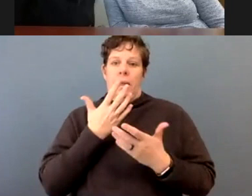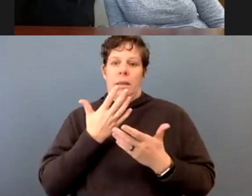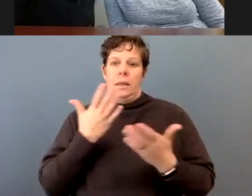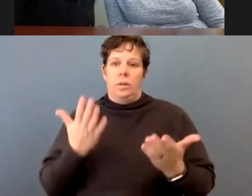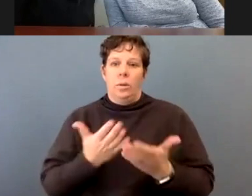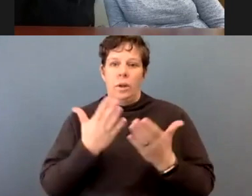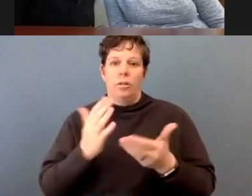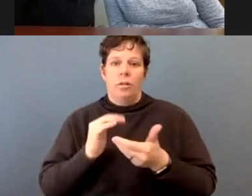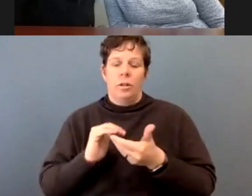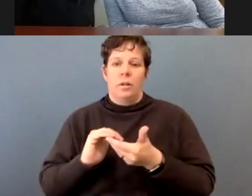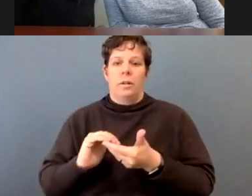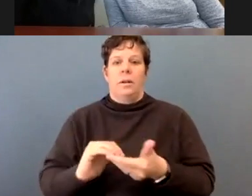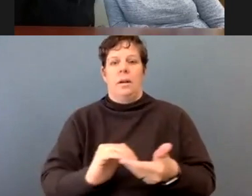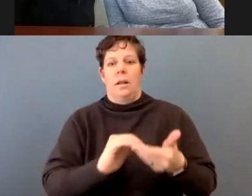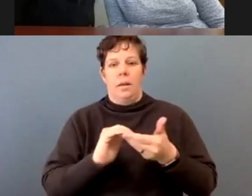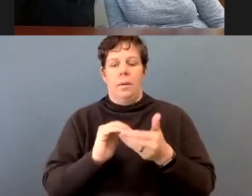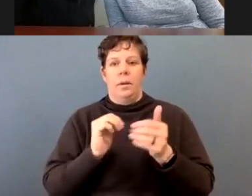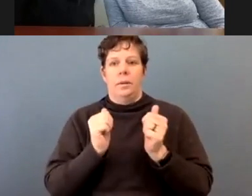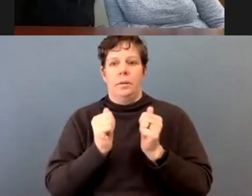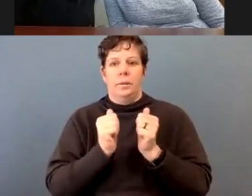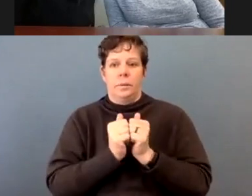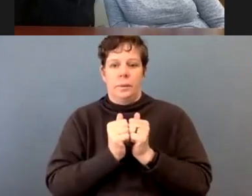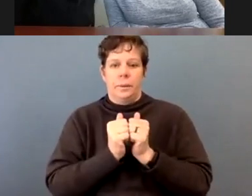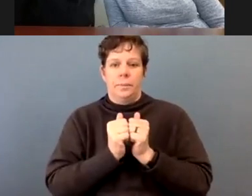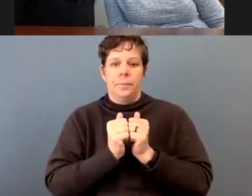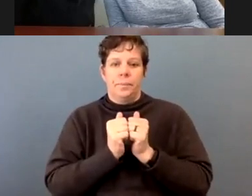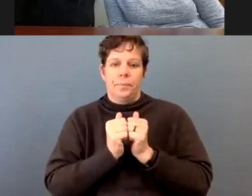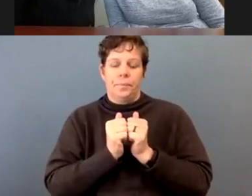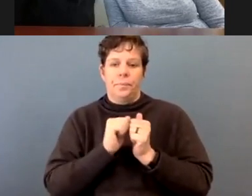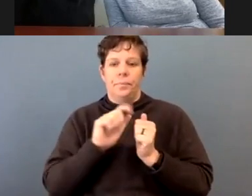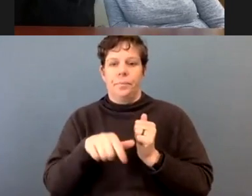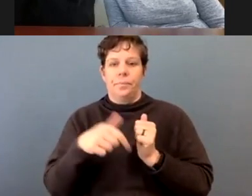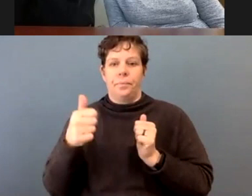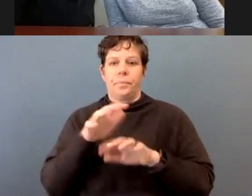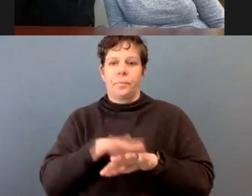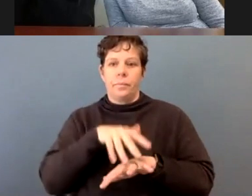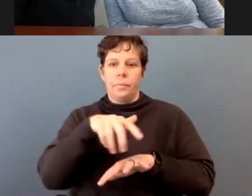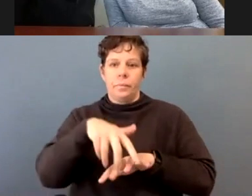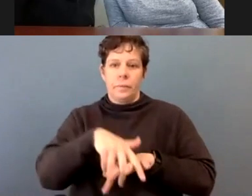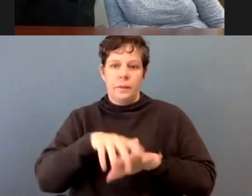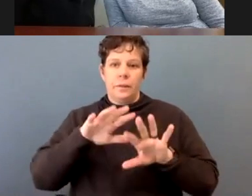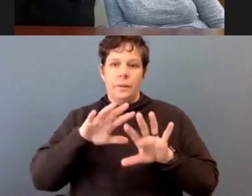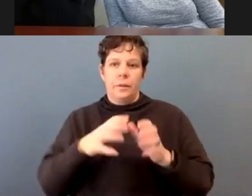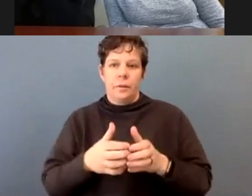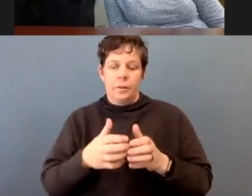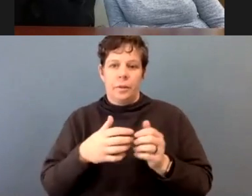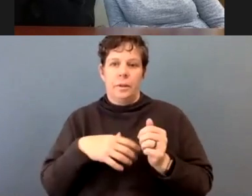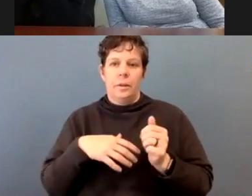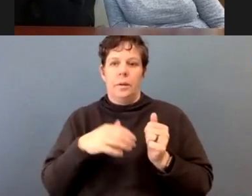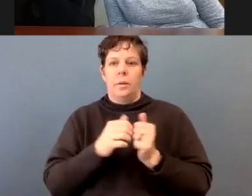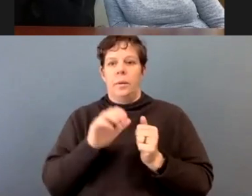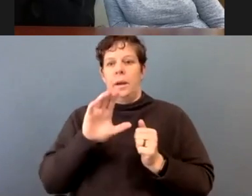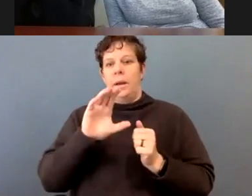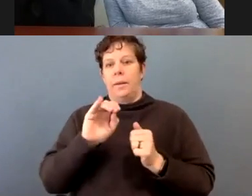with other tribes, with counties, with